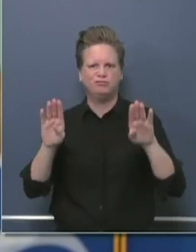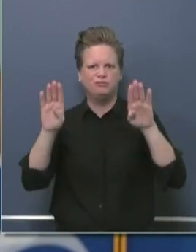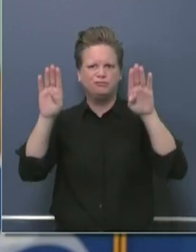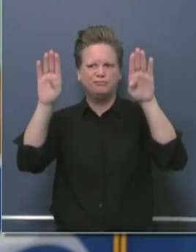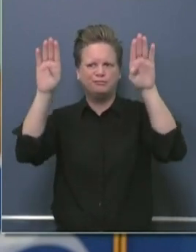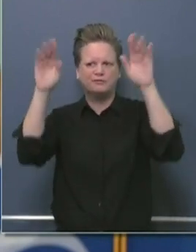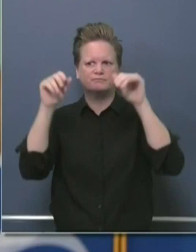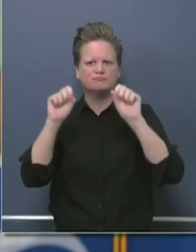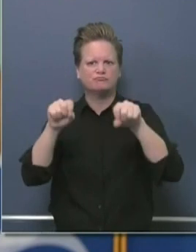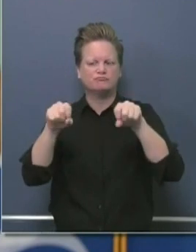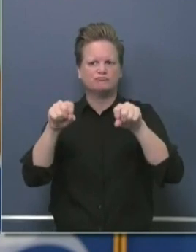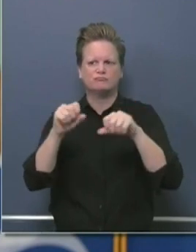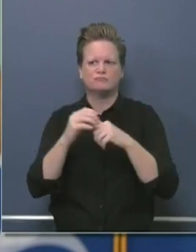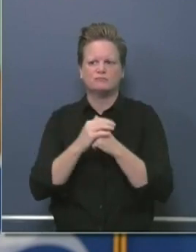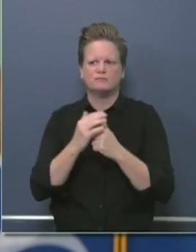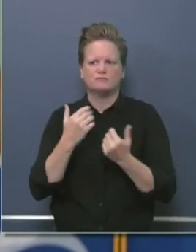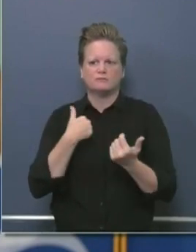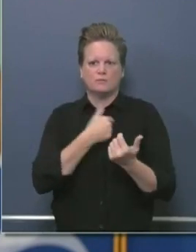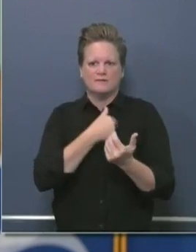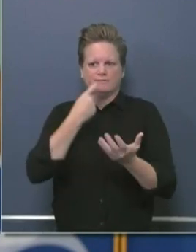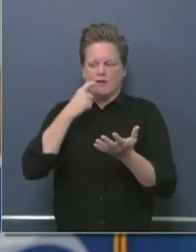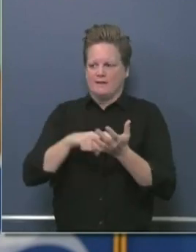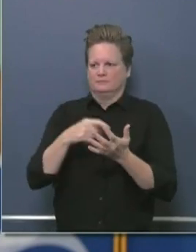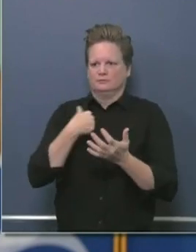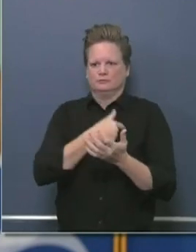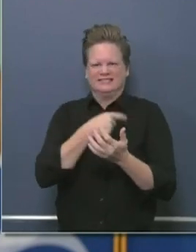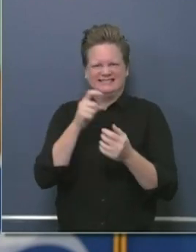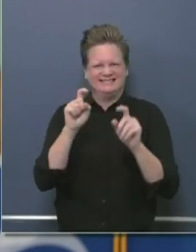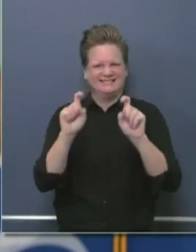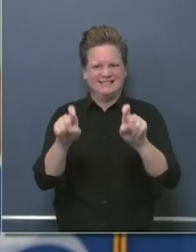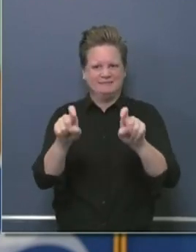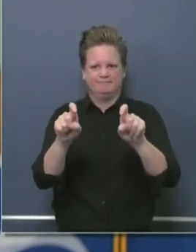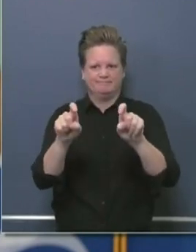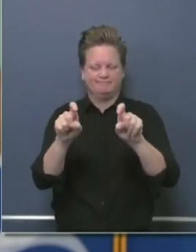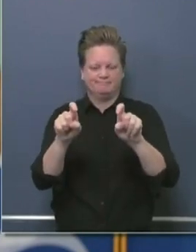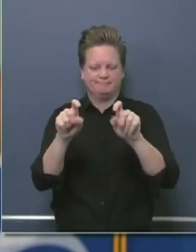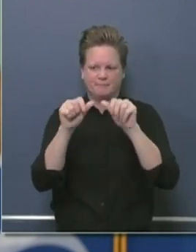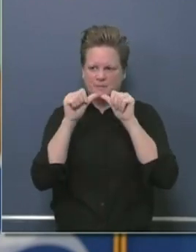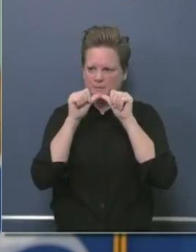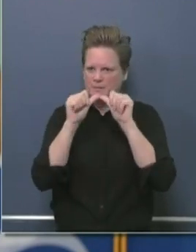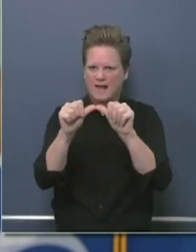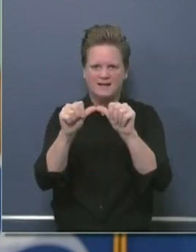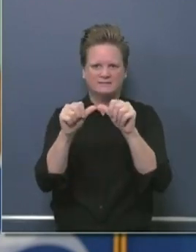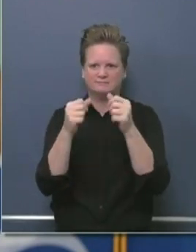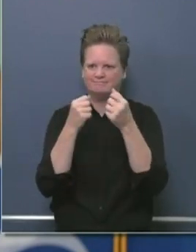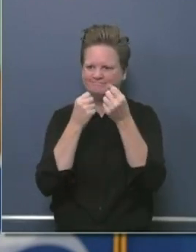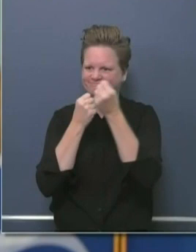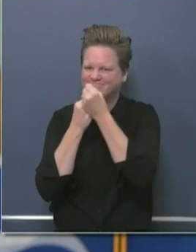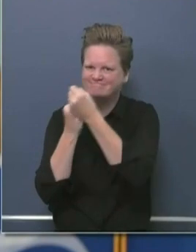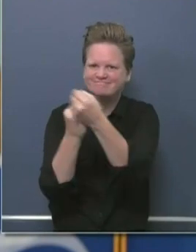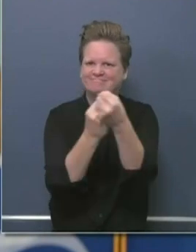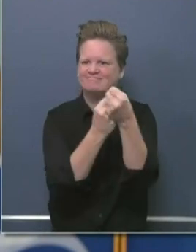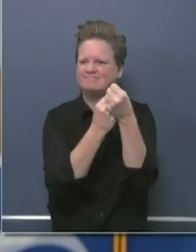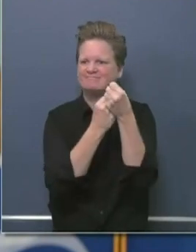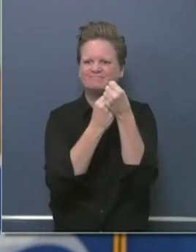need to continue to provide unprecedented support to people that are filing uninsurance